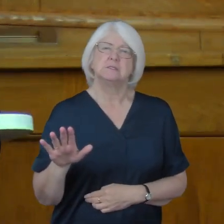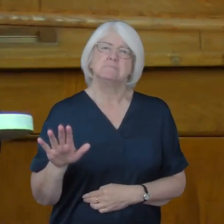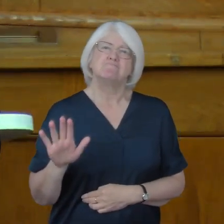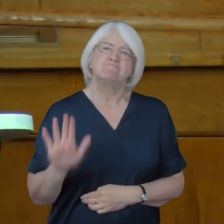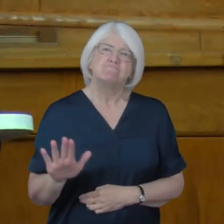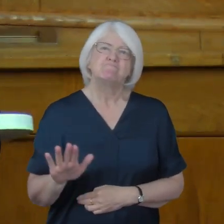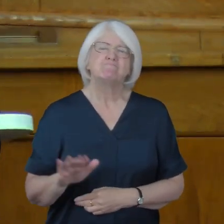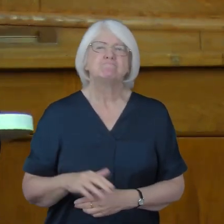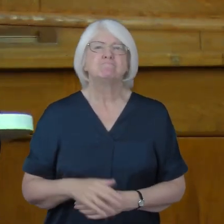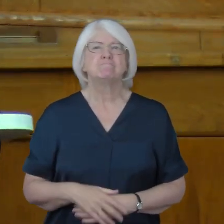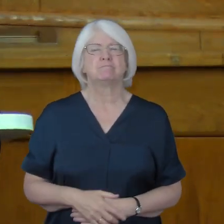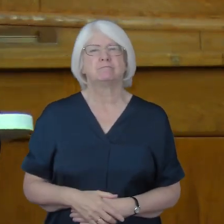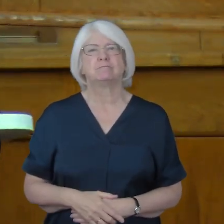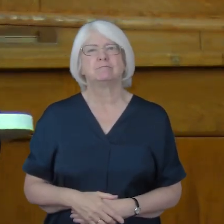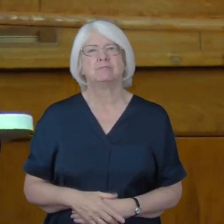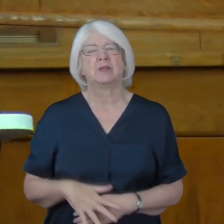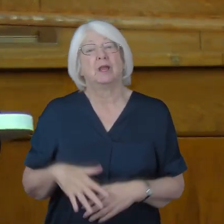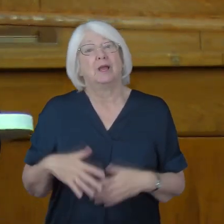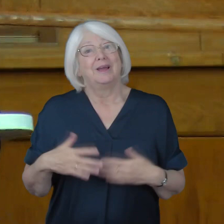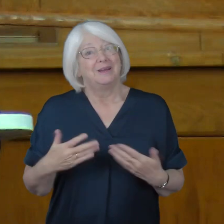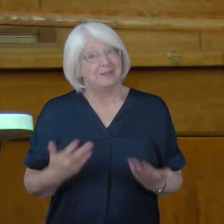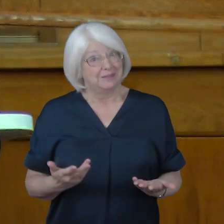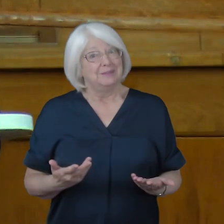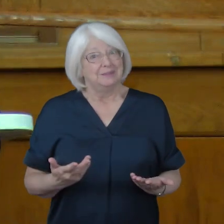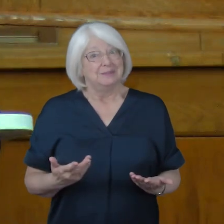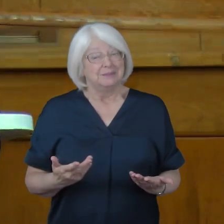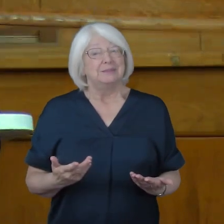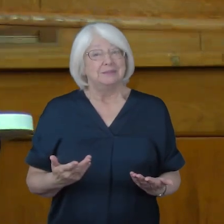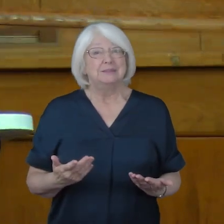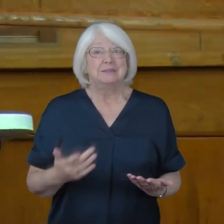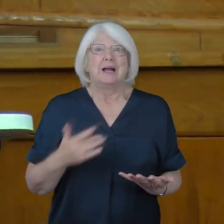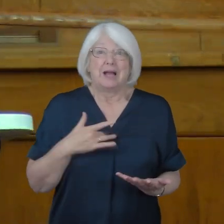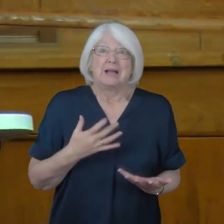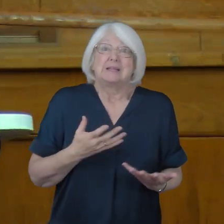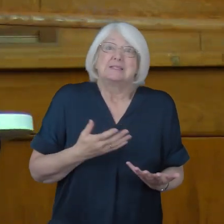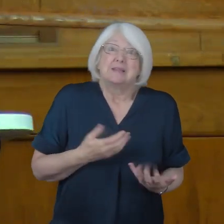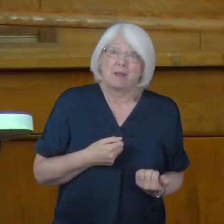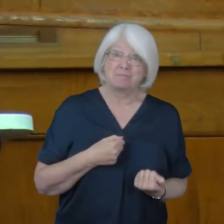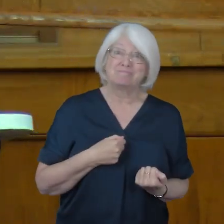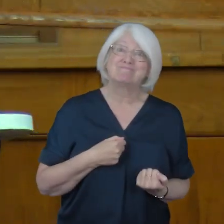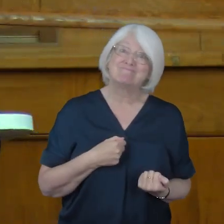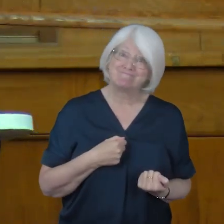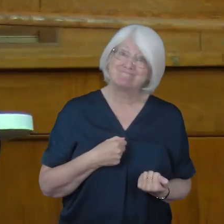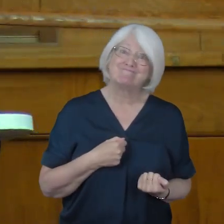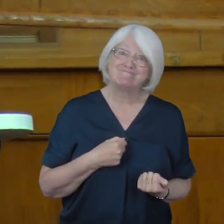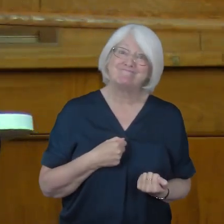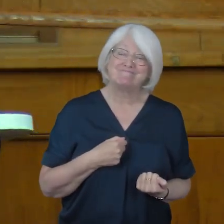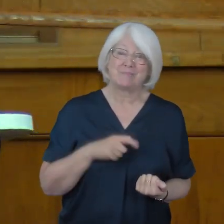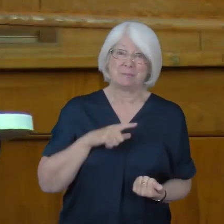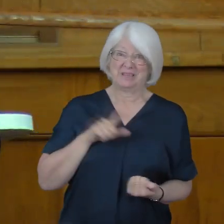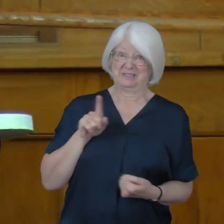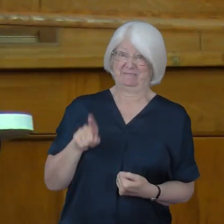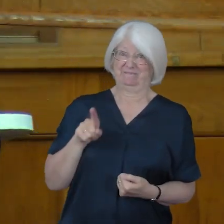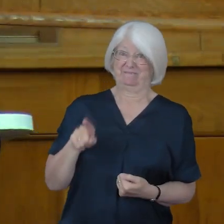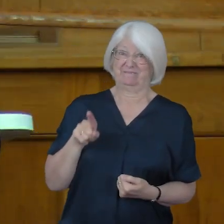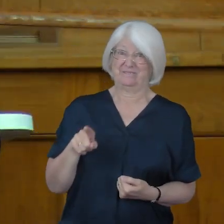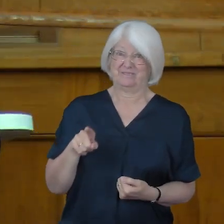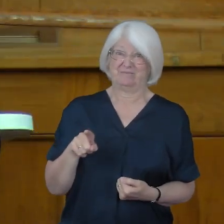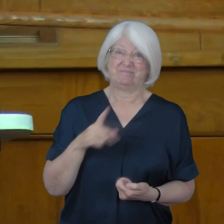And I reluctantly acknowledge that because of this coronavirus,